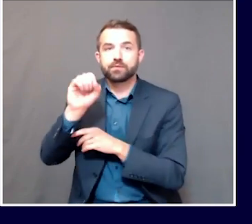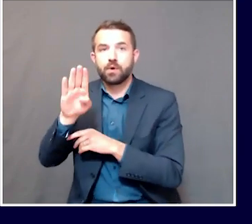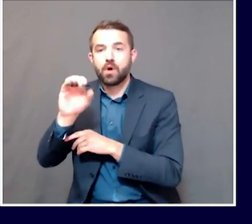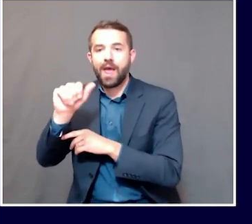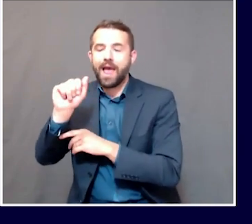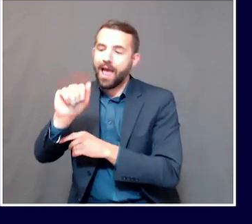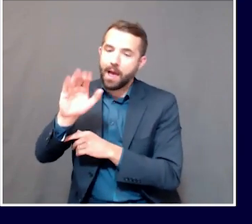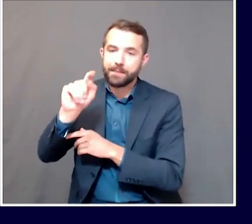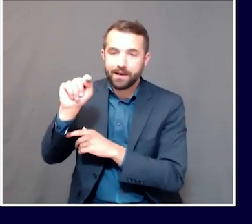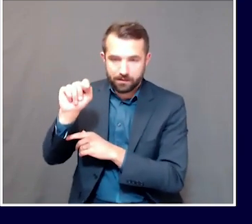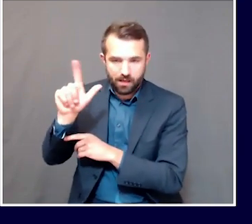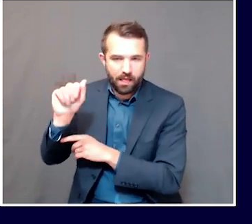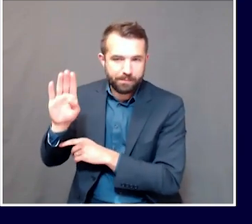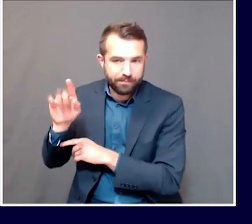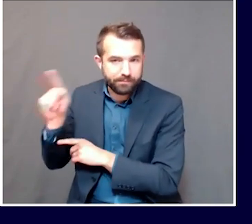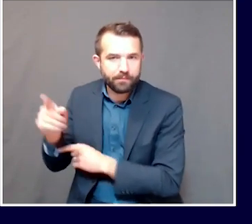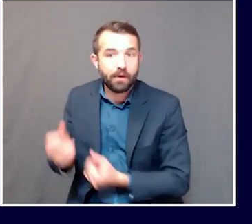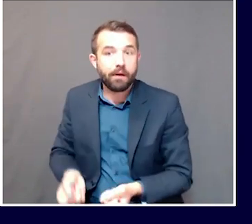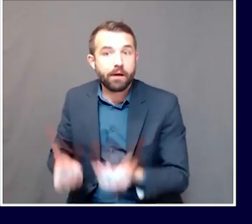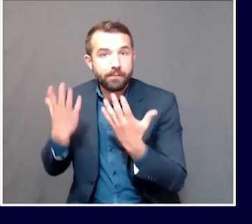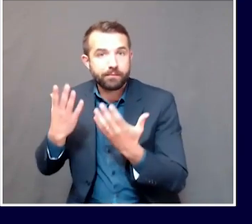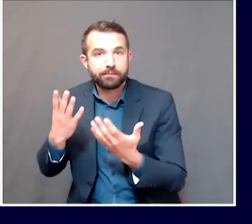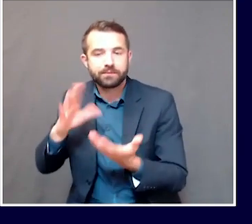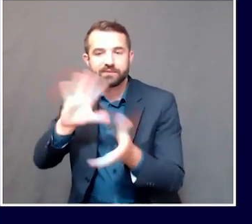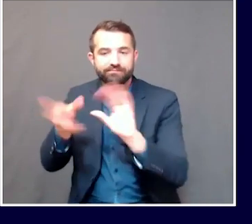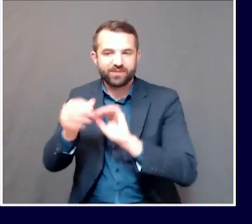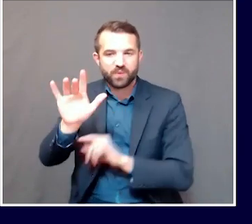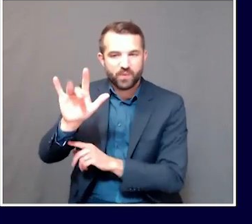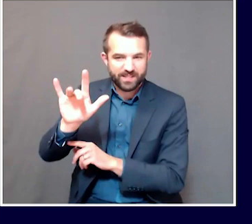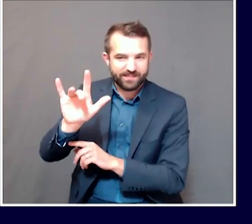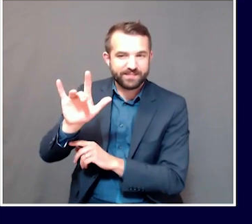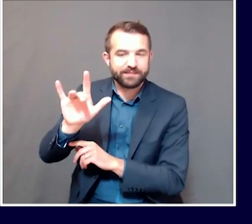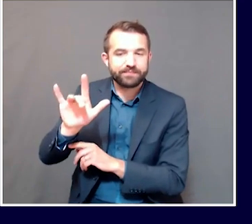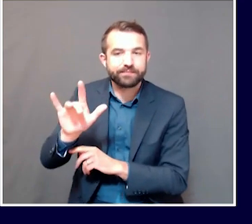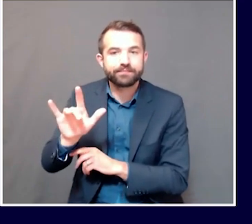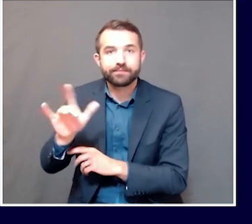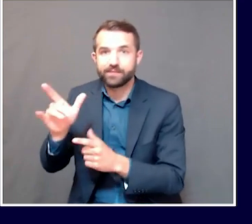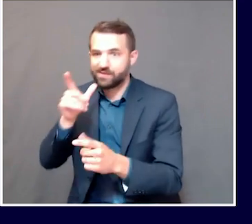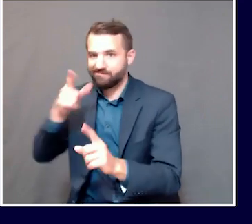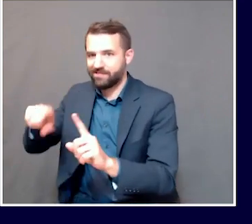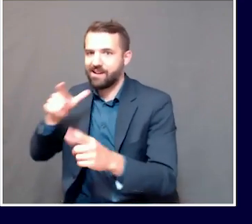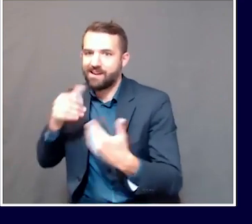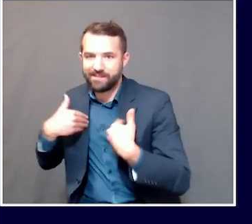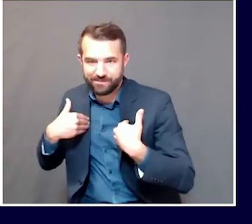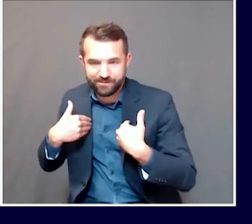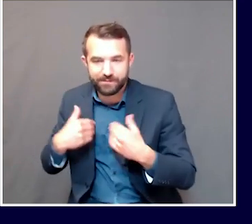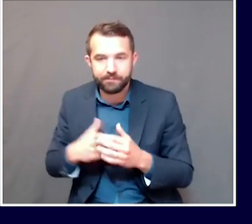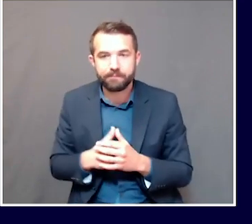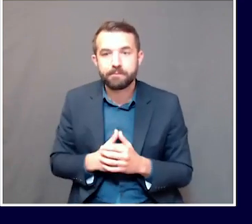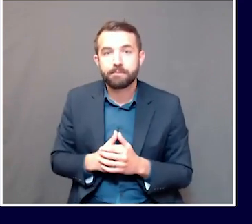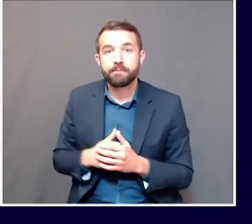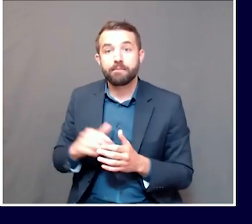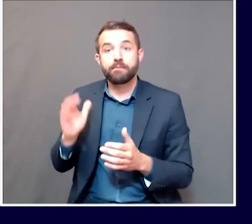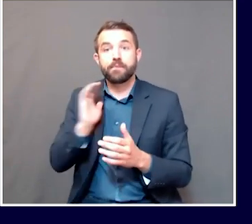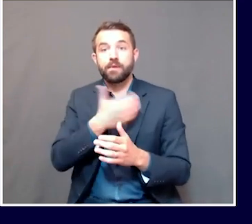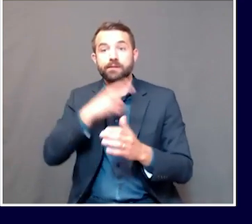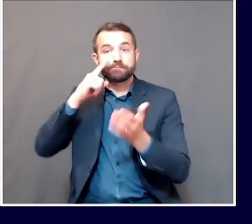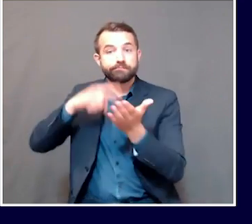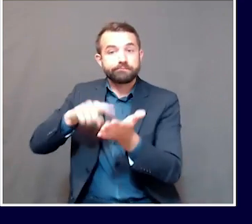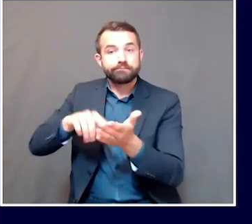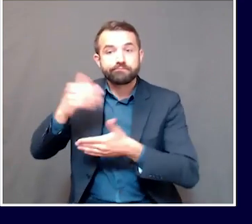a total of 25 cases associated with that facility. Maine CDC's outbreak investigation continues there.